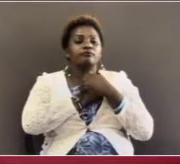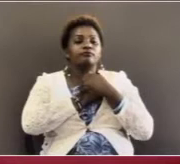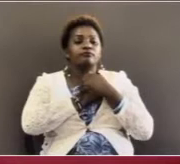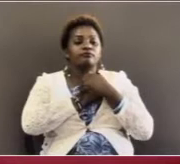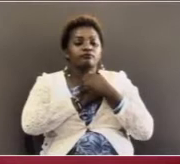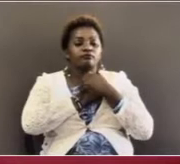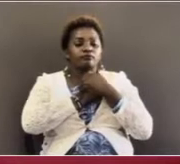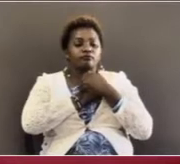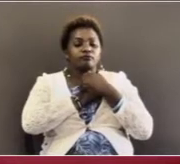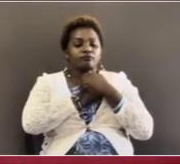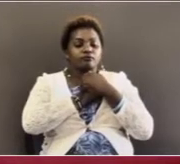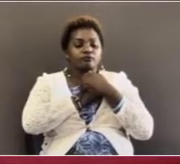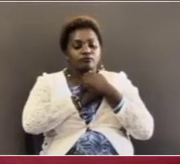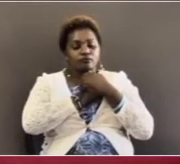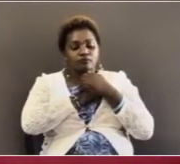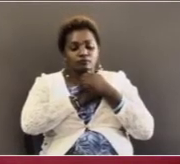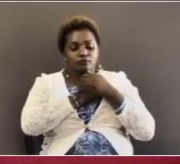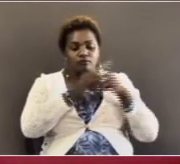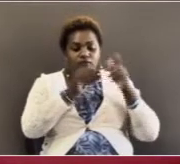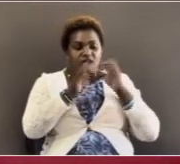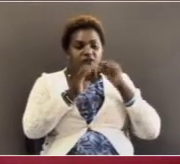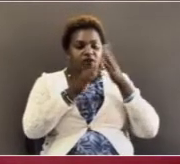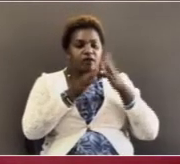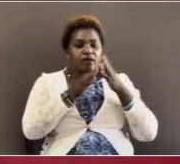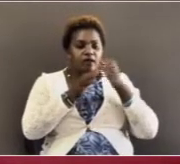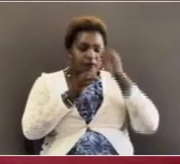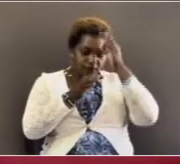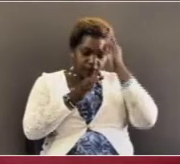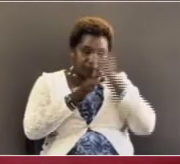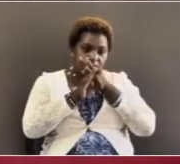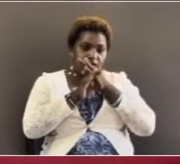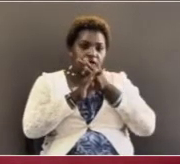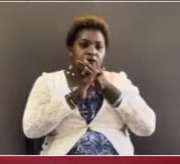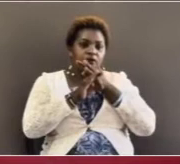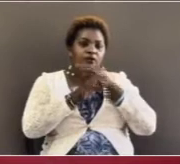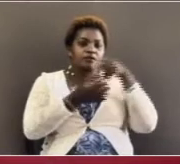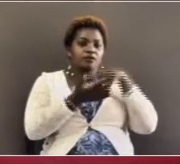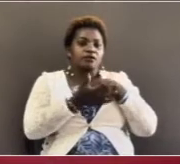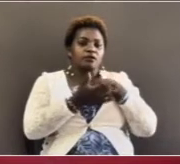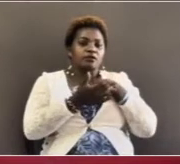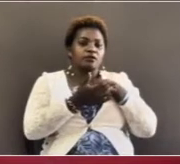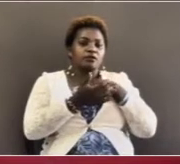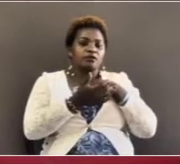if you are there make a step of faith stand